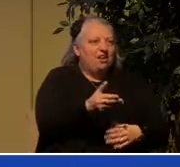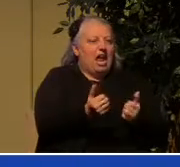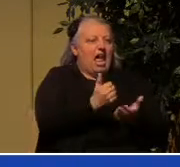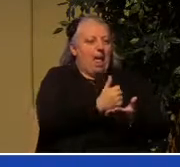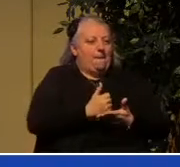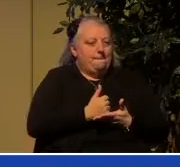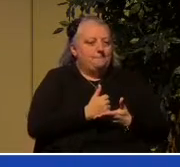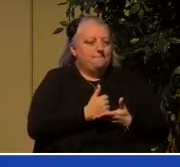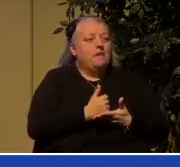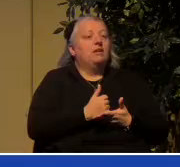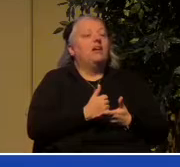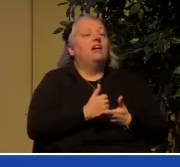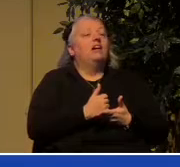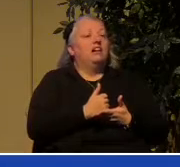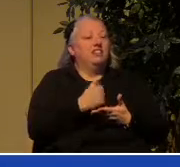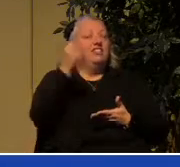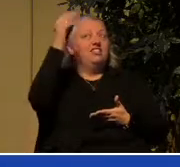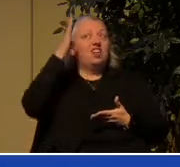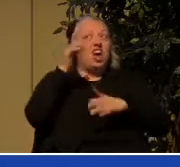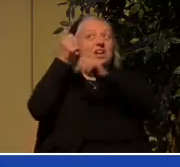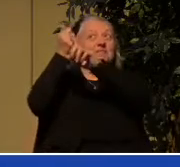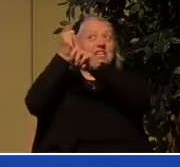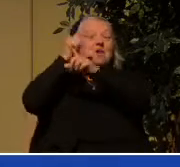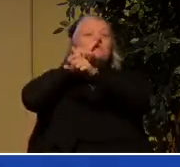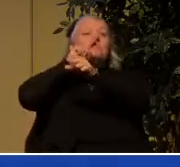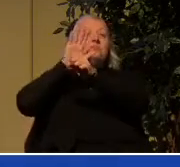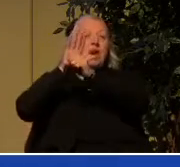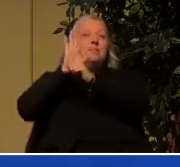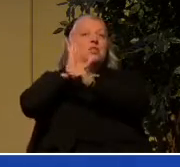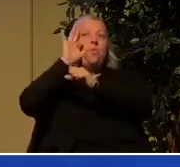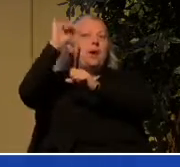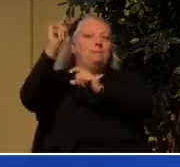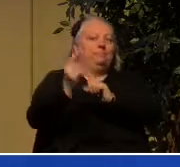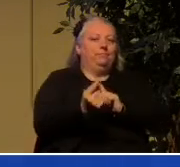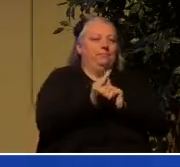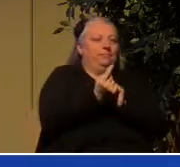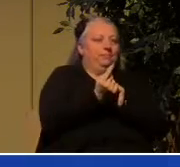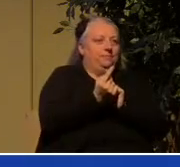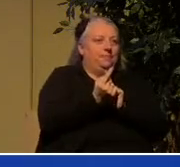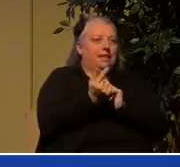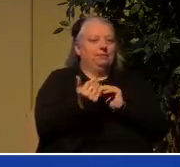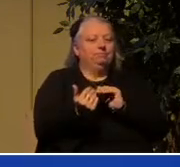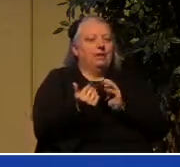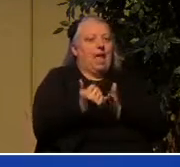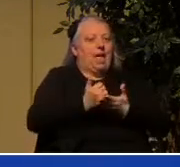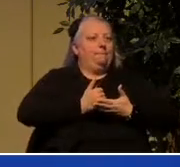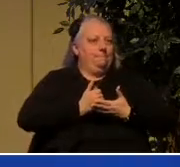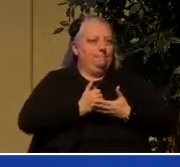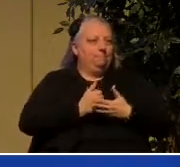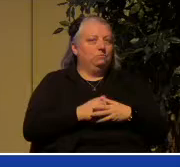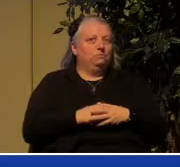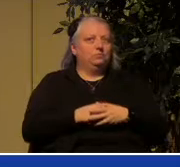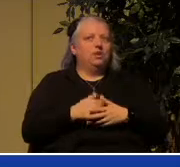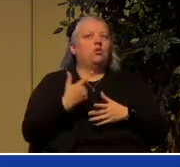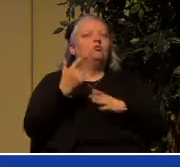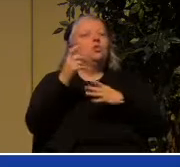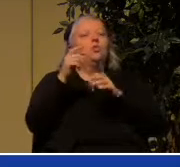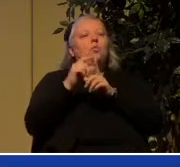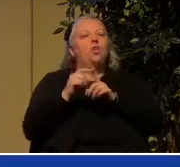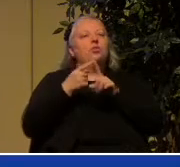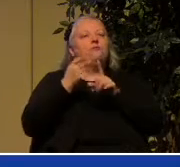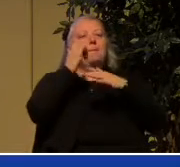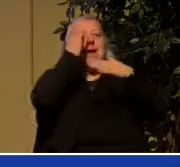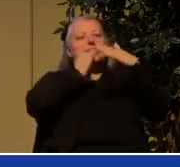himself has promised to step in and be to us what we need to be. I love these words in Isaiah chapter